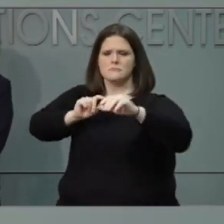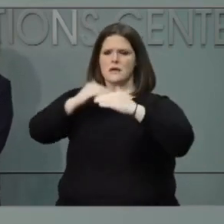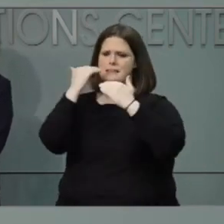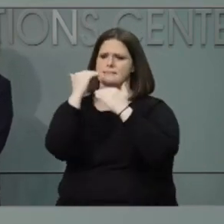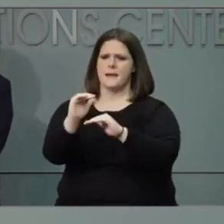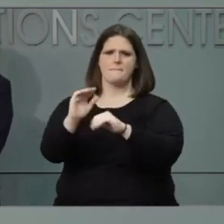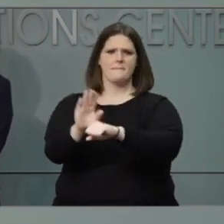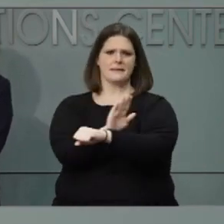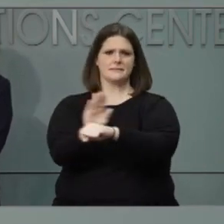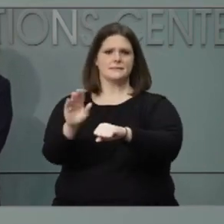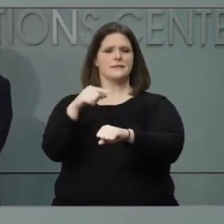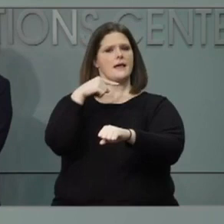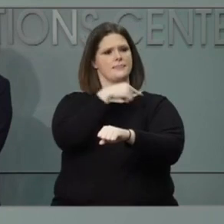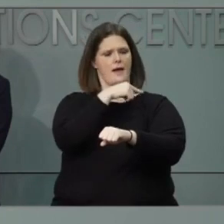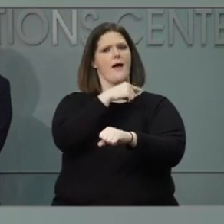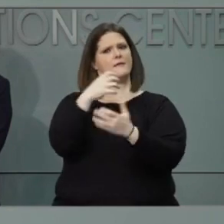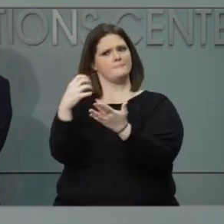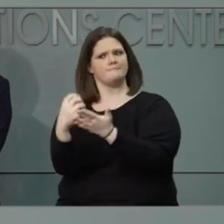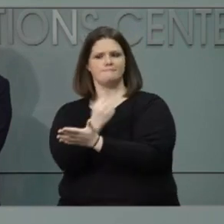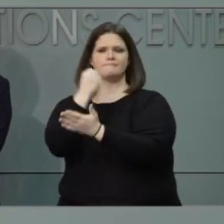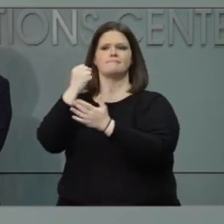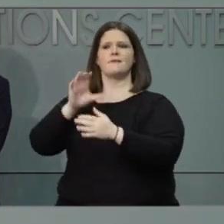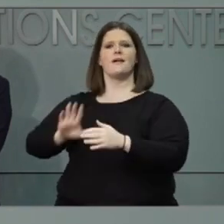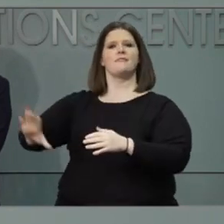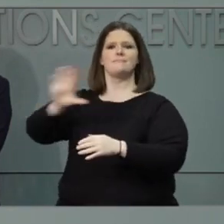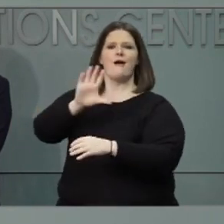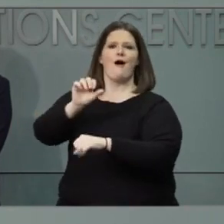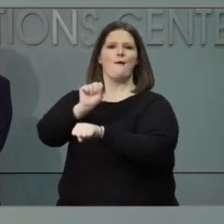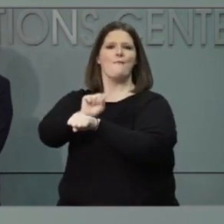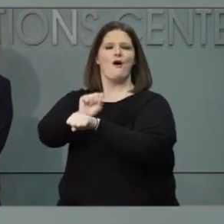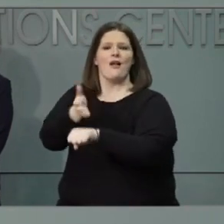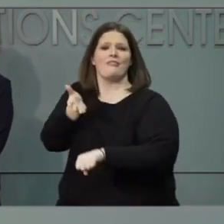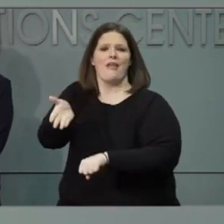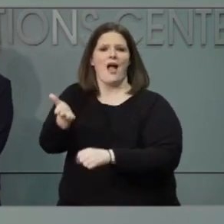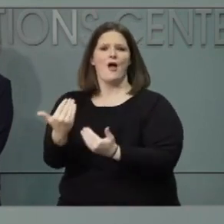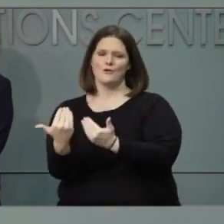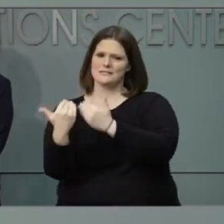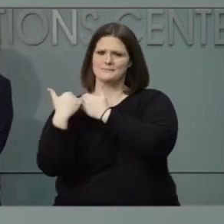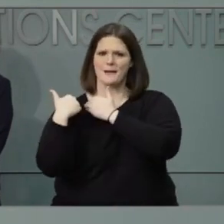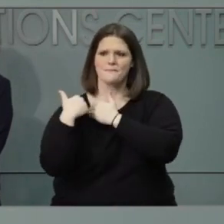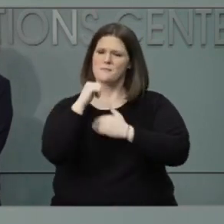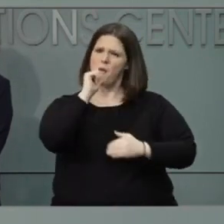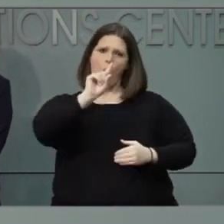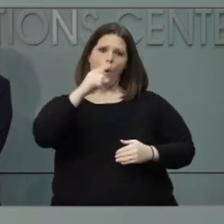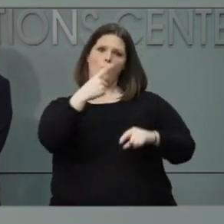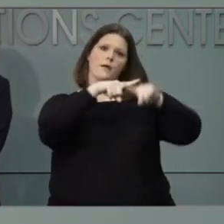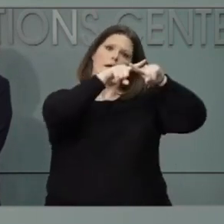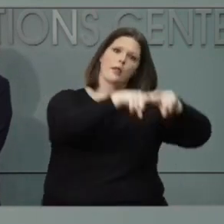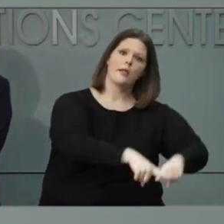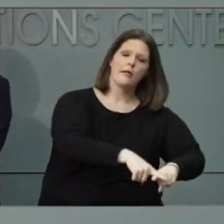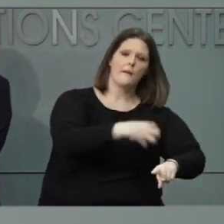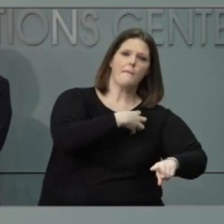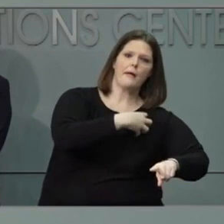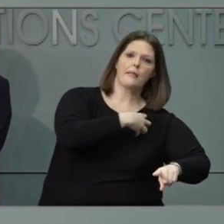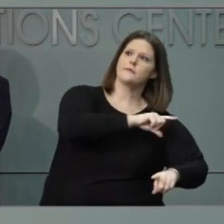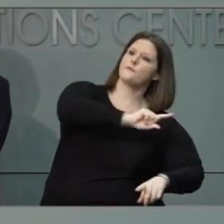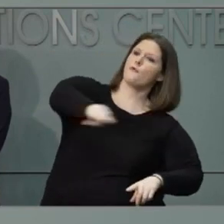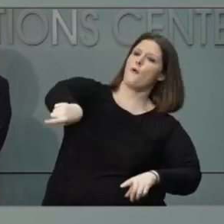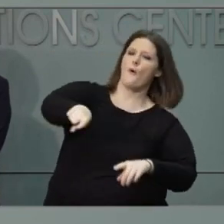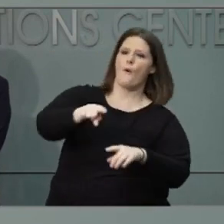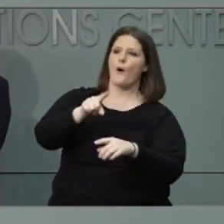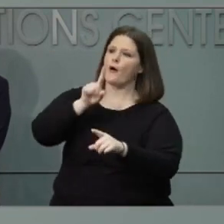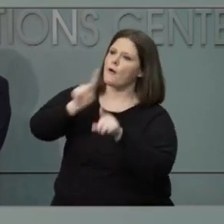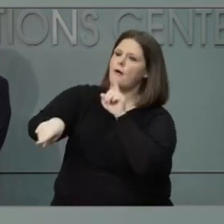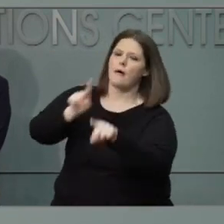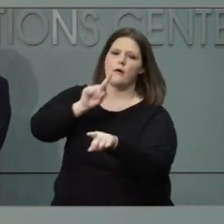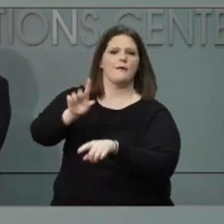and not just relying on law enforcement. So there are multiple ways that we can enforce this